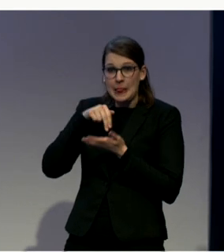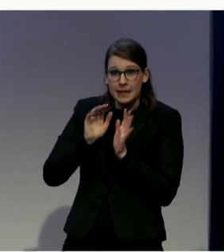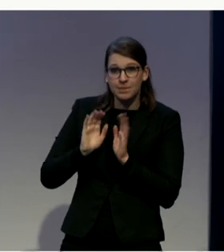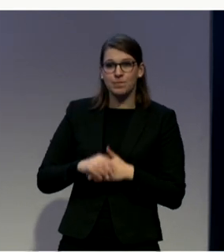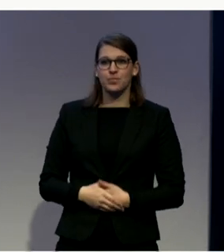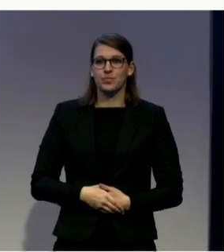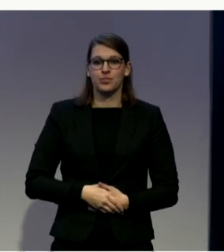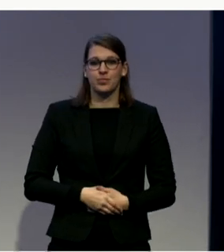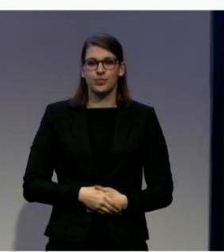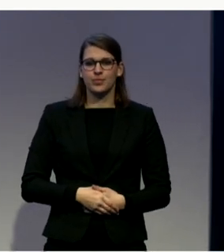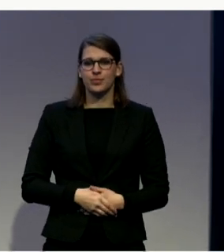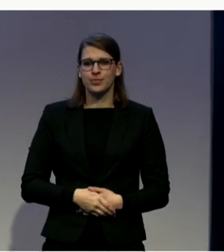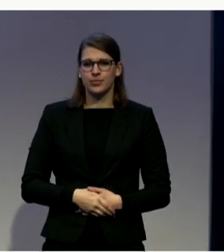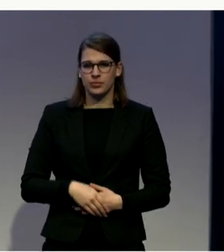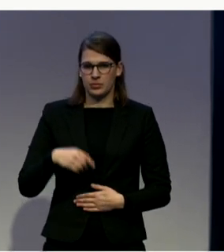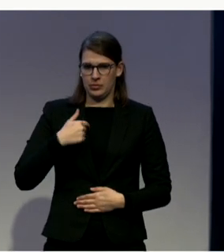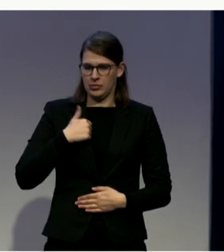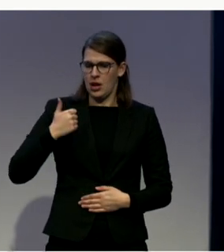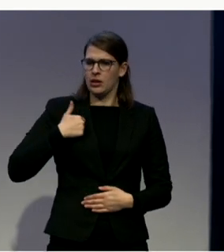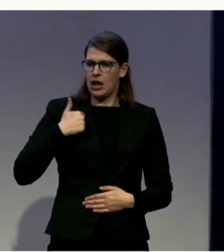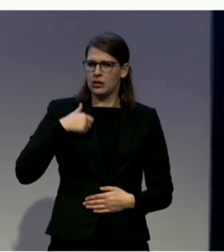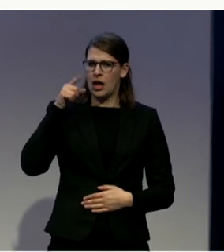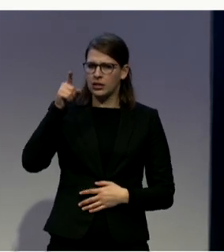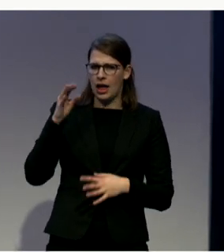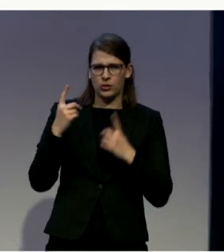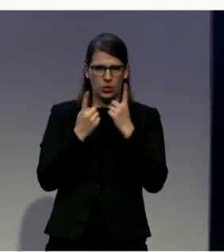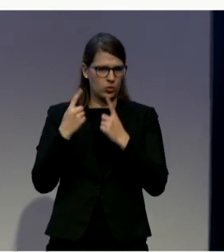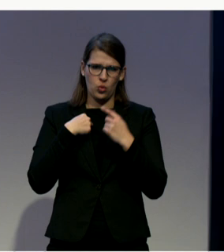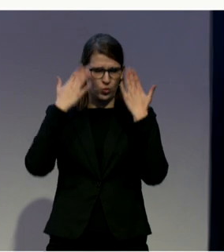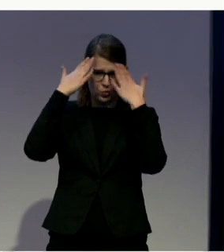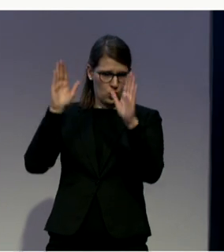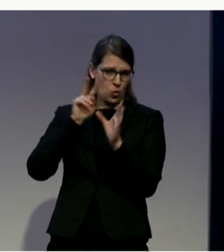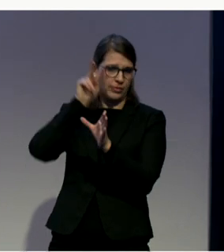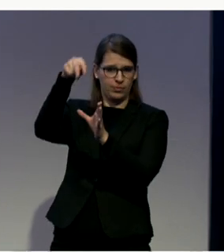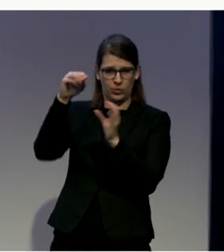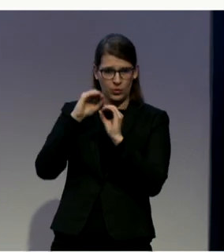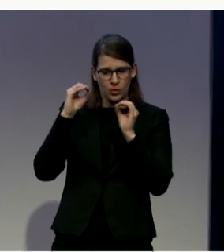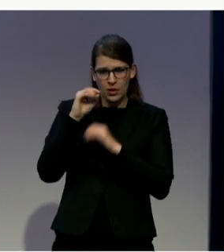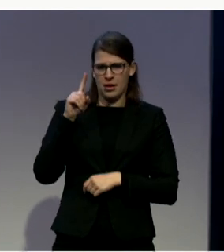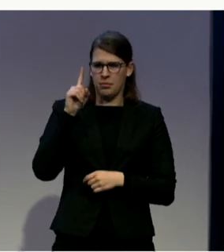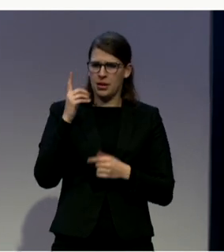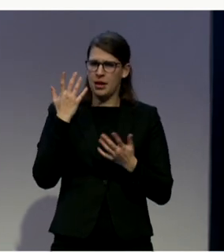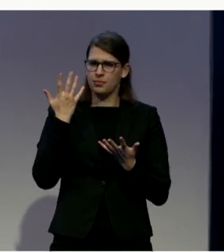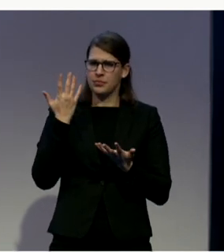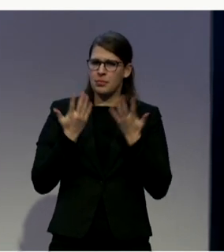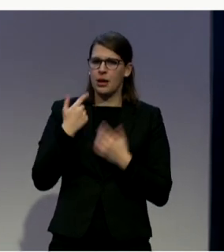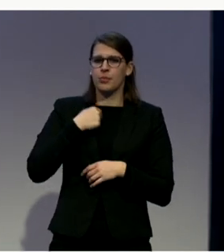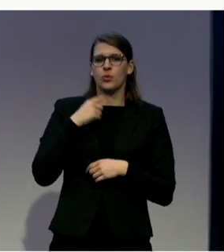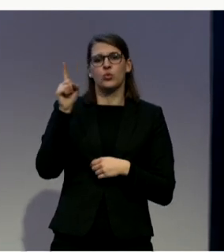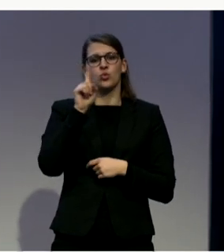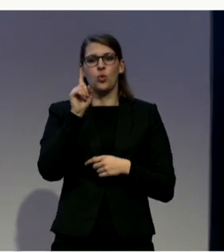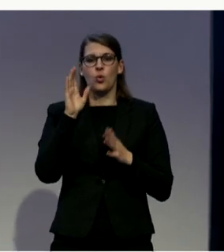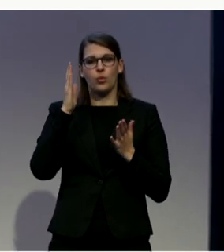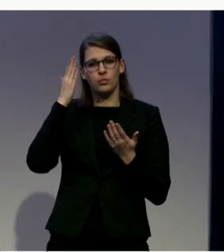the situation in Canada. So apologies if it's not politically correct. But I was wondering what specific issues do you